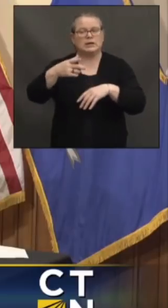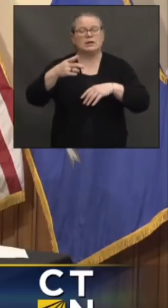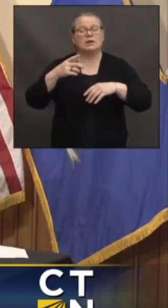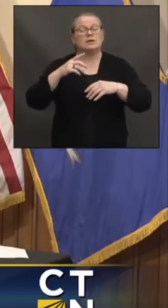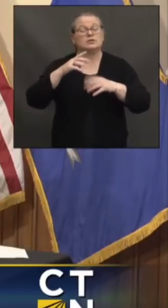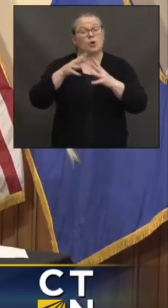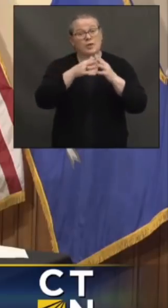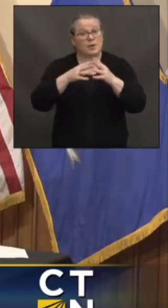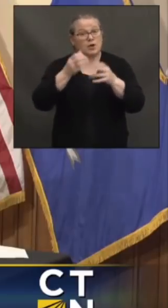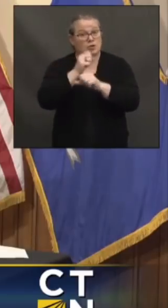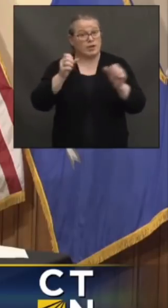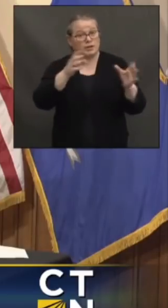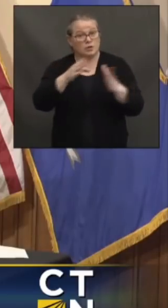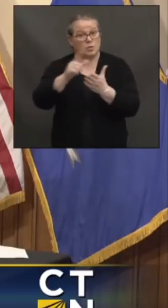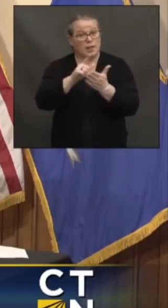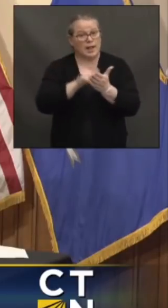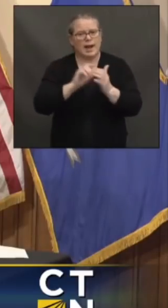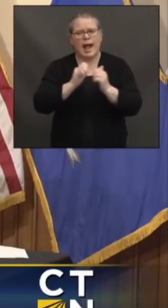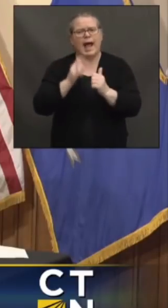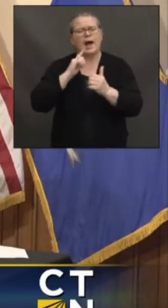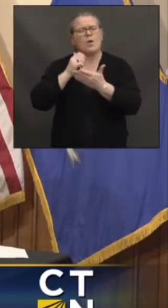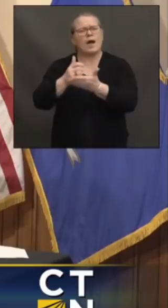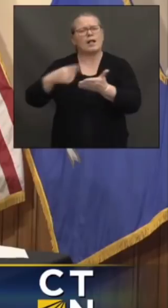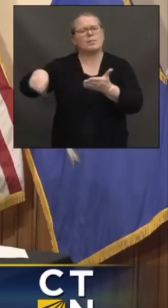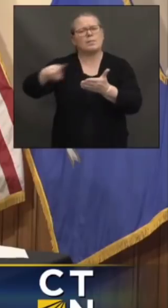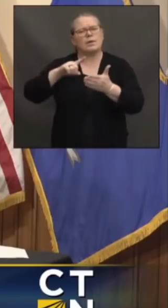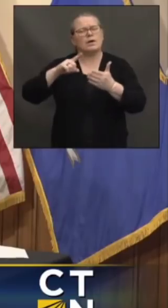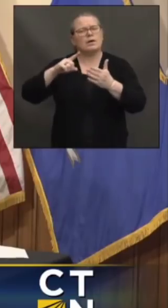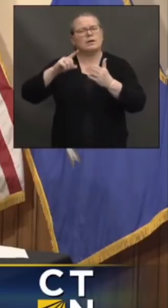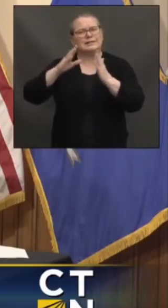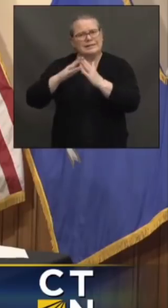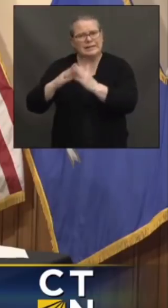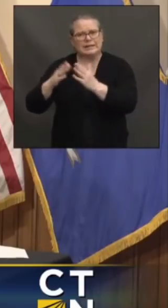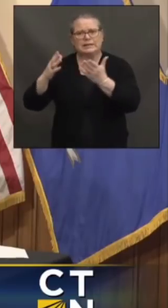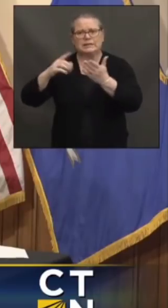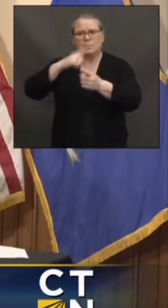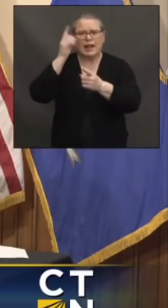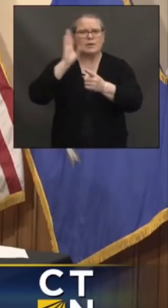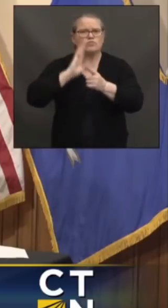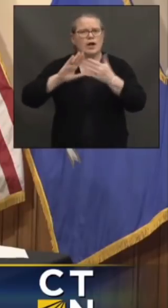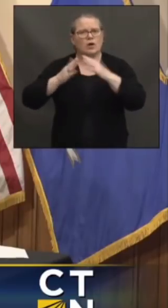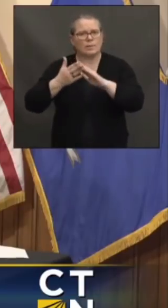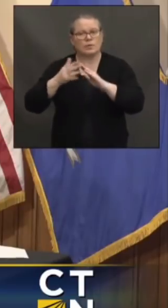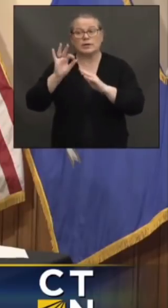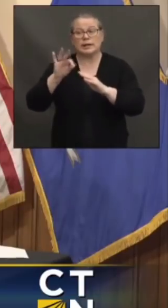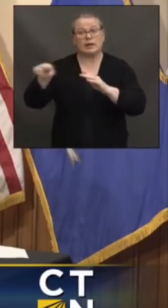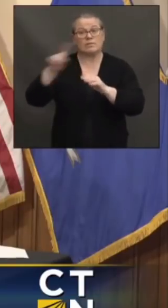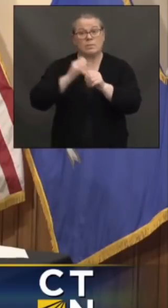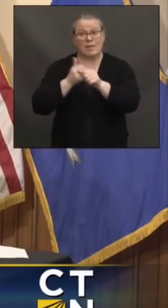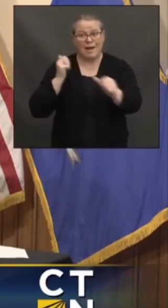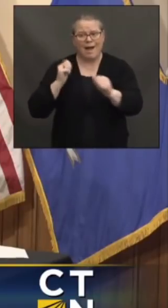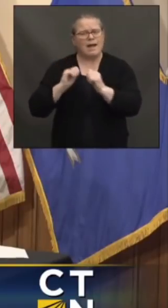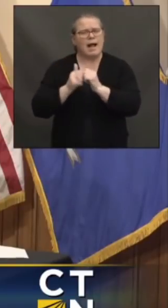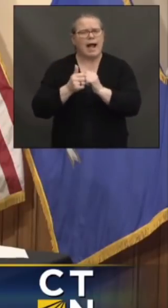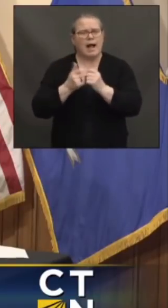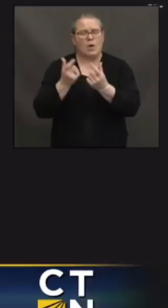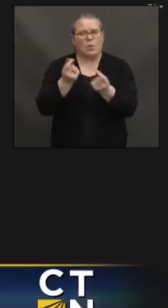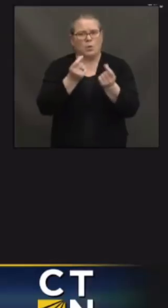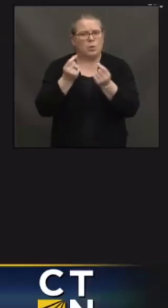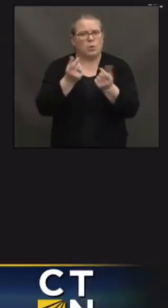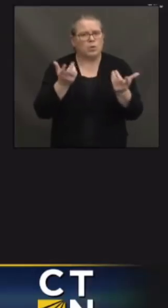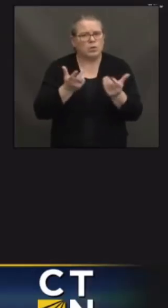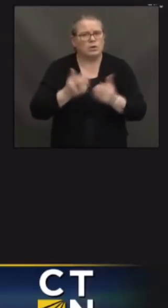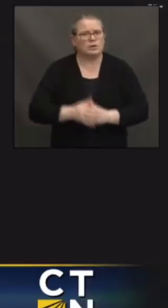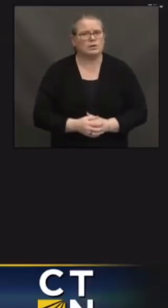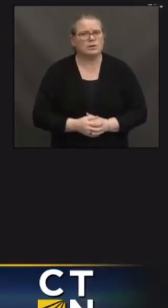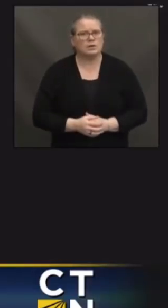And if those communities still lag in getting the vaccine, what can be done? Well, there's $8